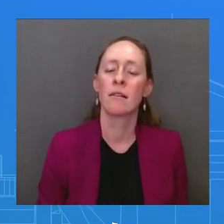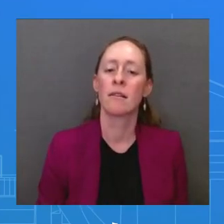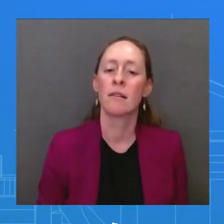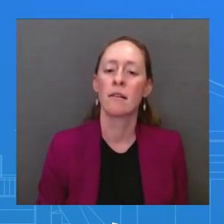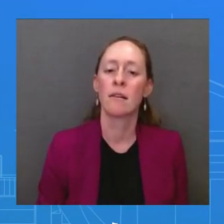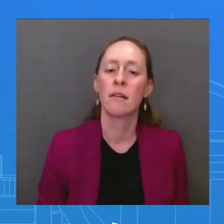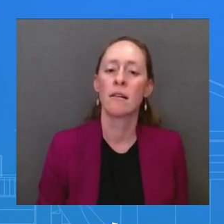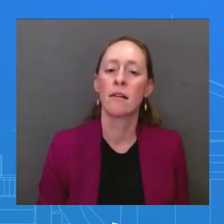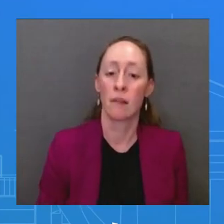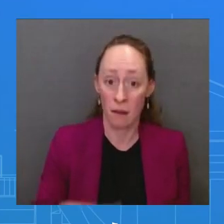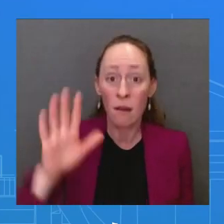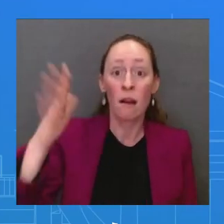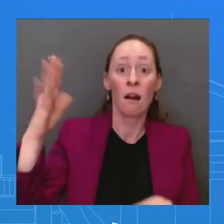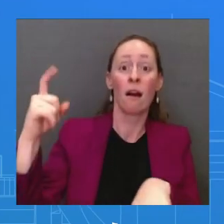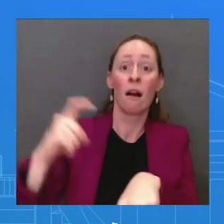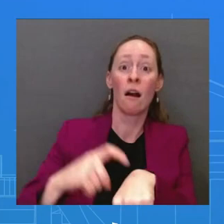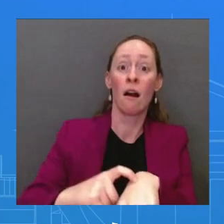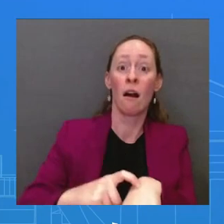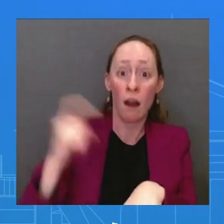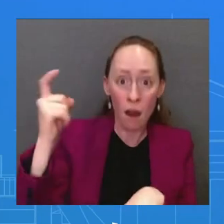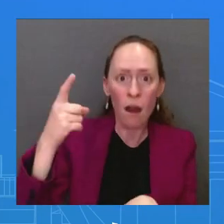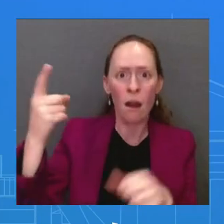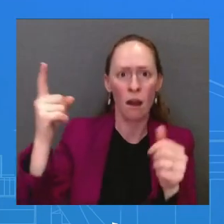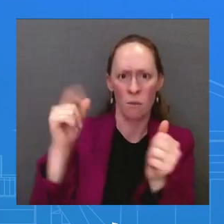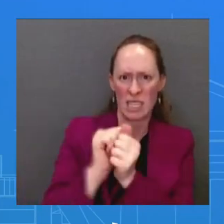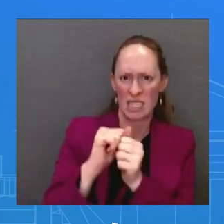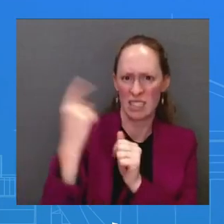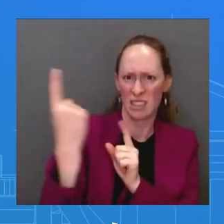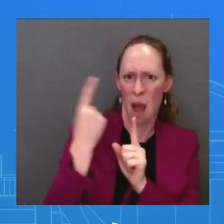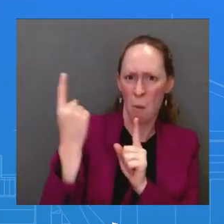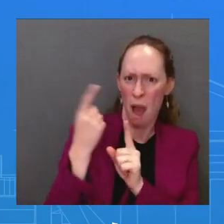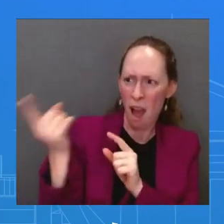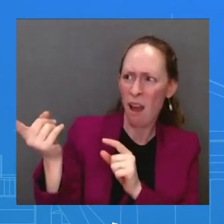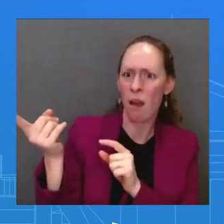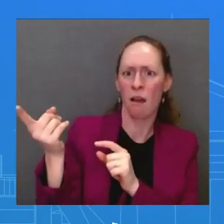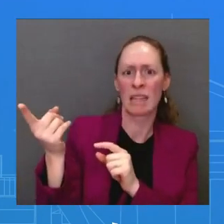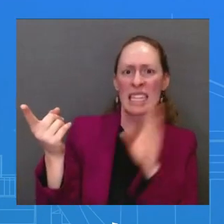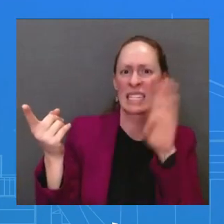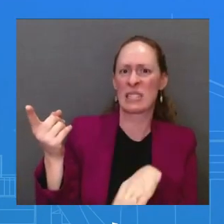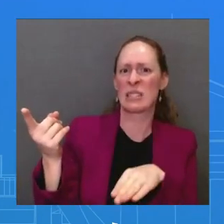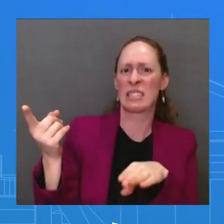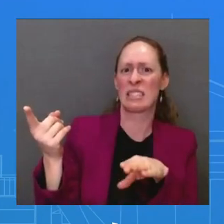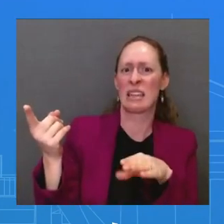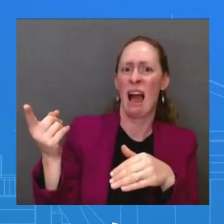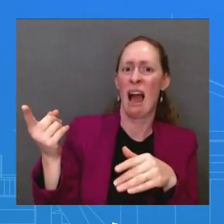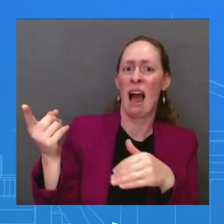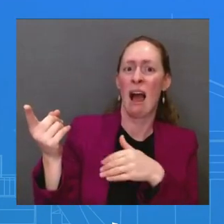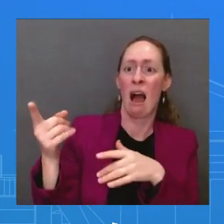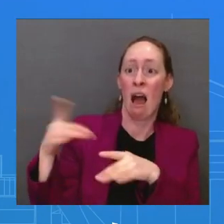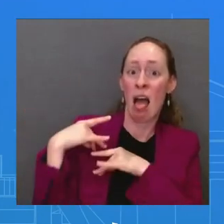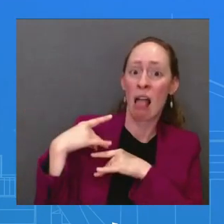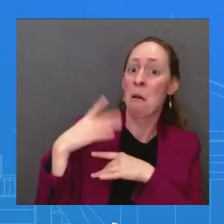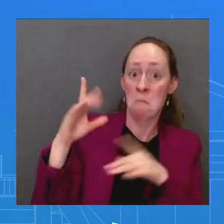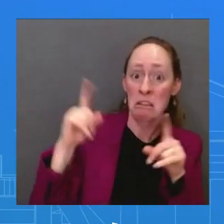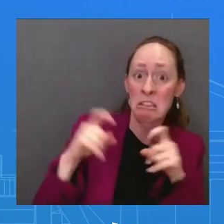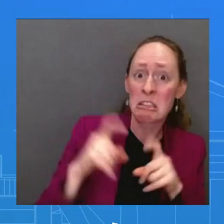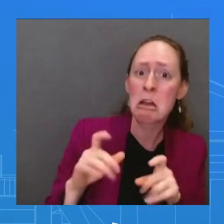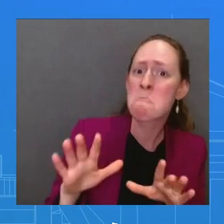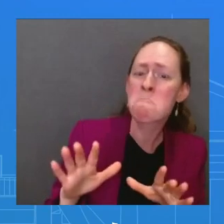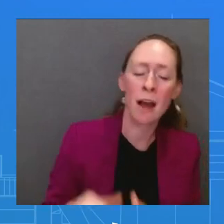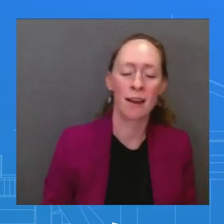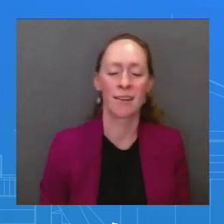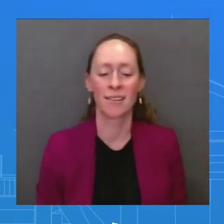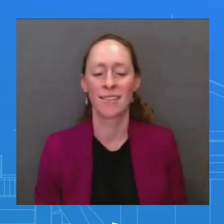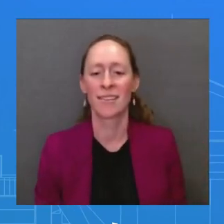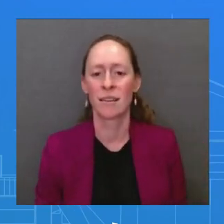regularly or every day. So that is the – MS. Okay, well, then there should be – there should be there should be no confusion. We